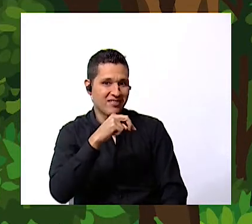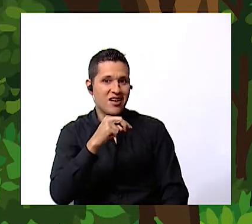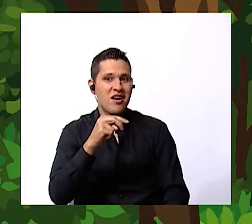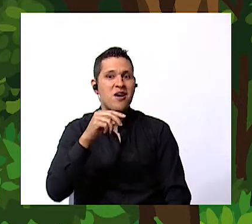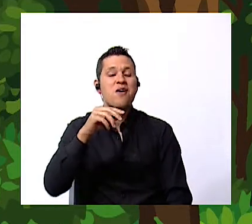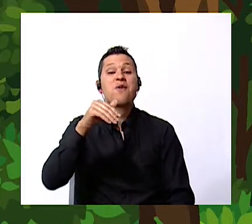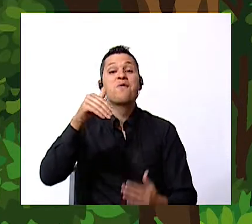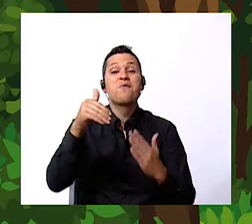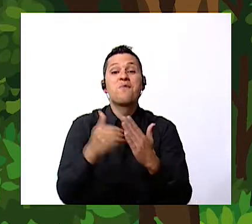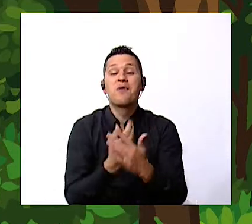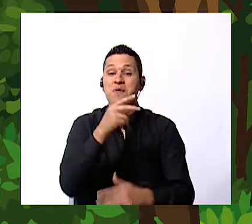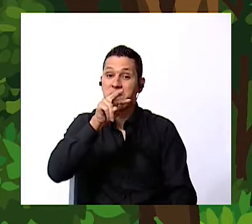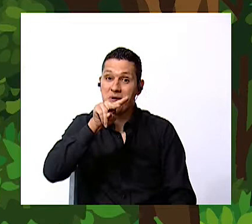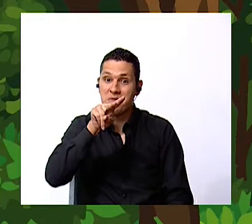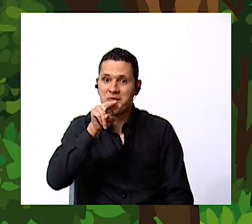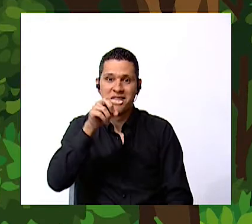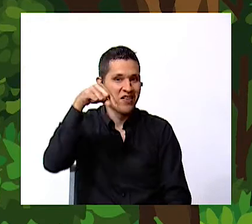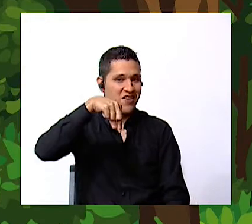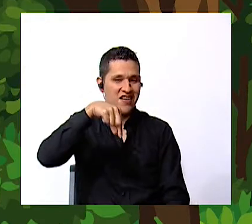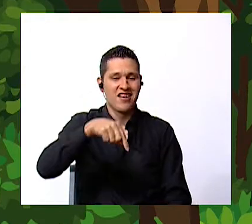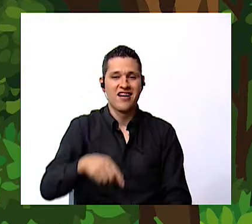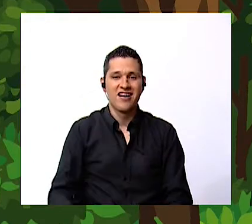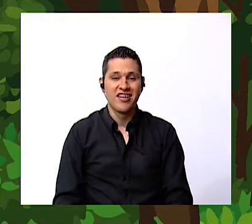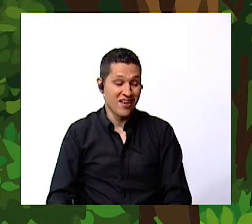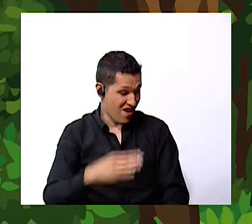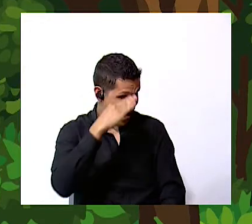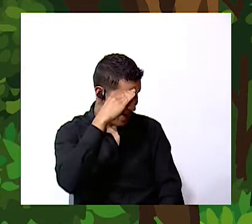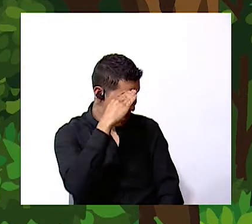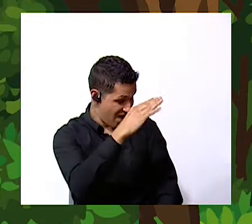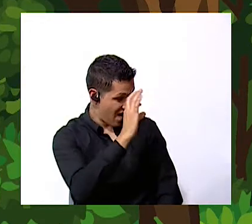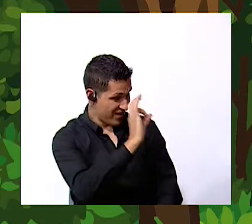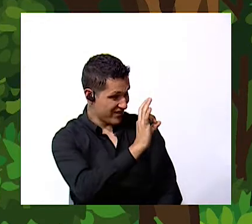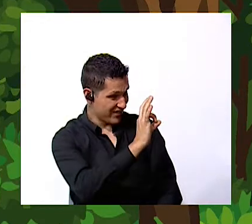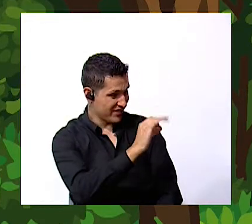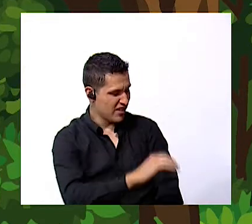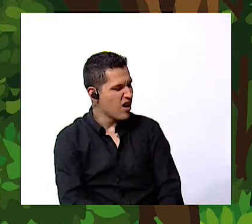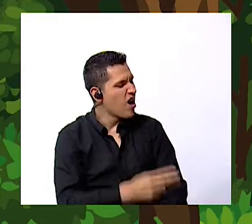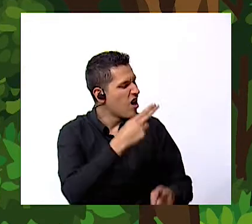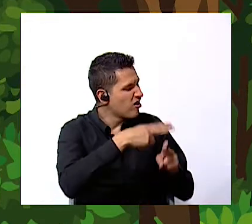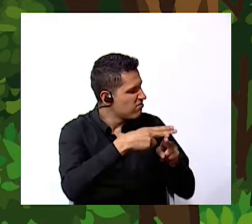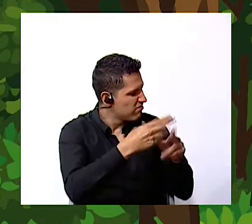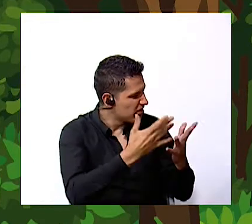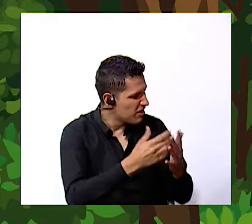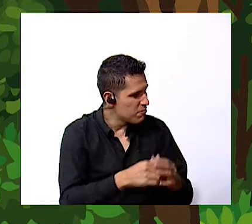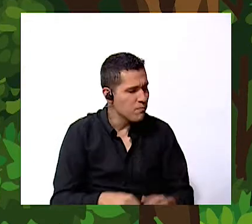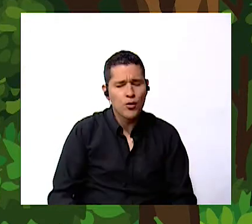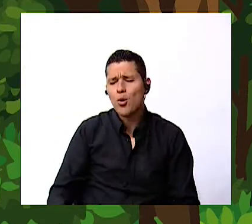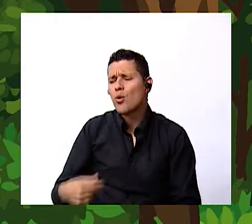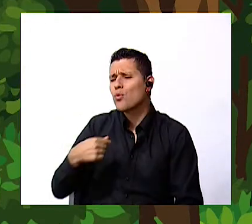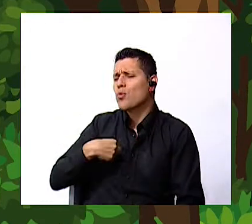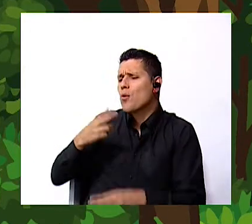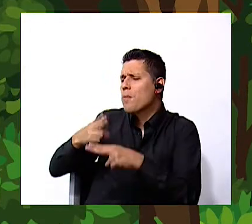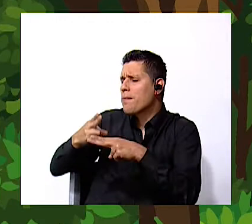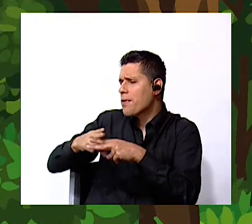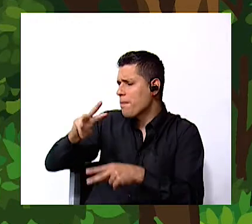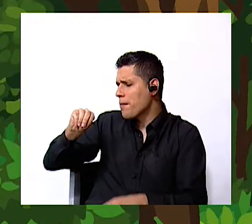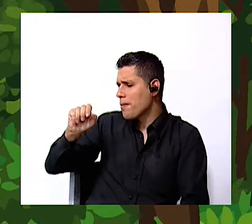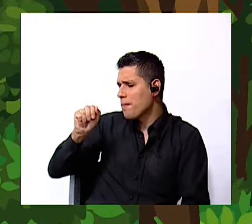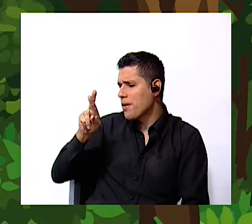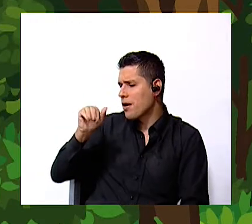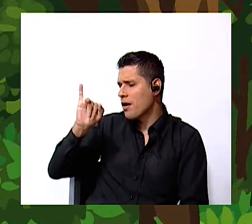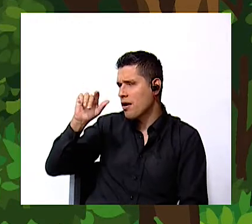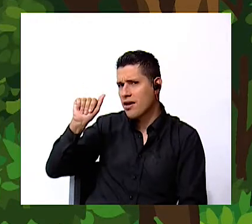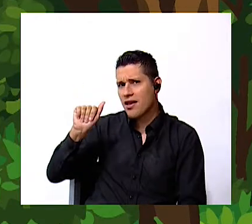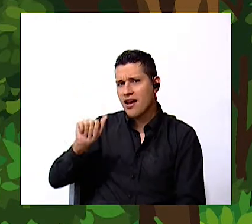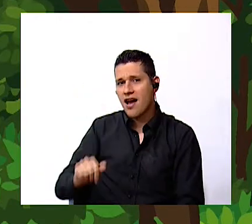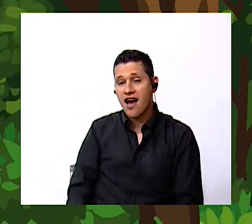classmate today hello little birdie what is your name my name is Maria oh